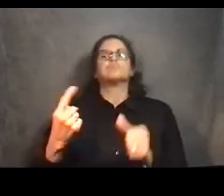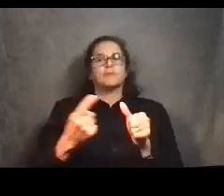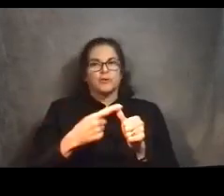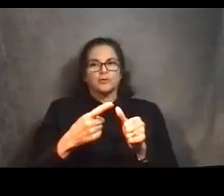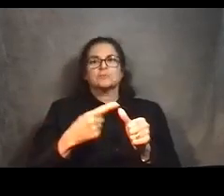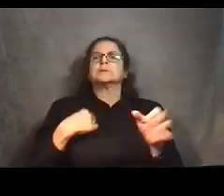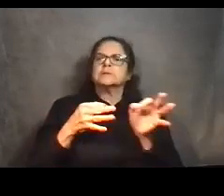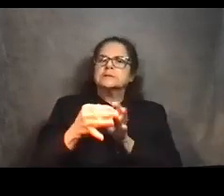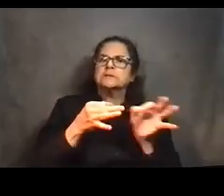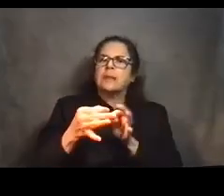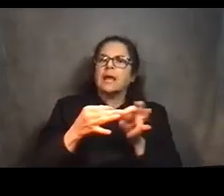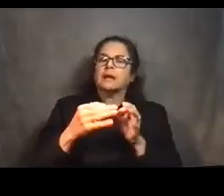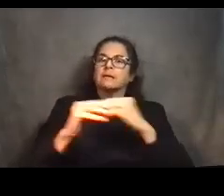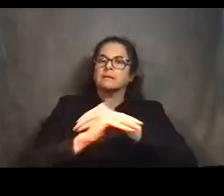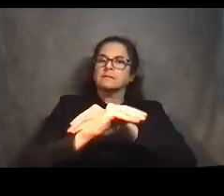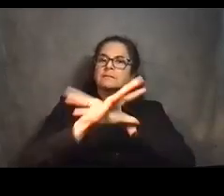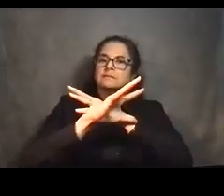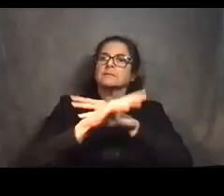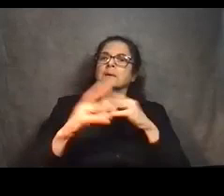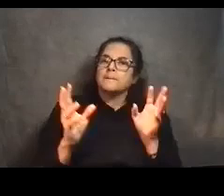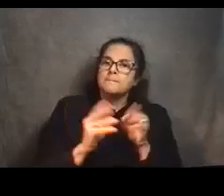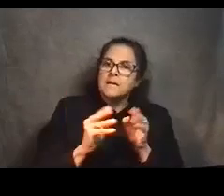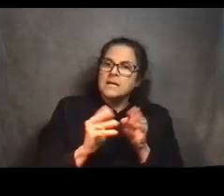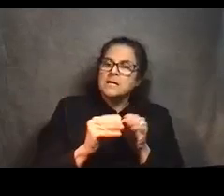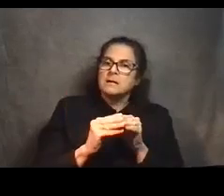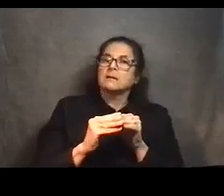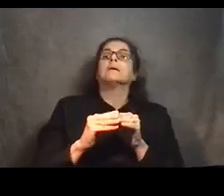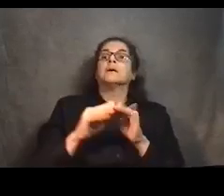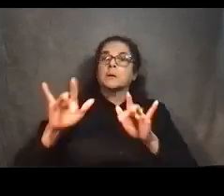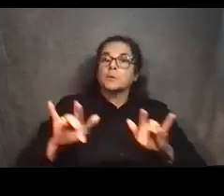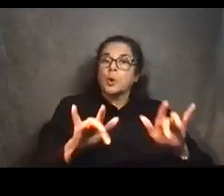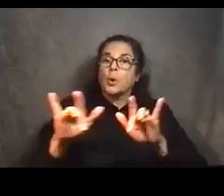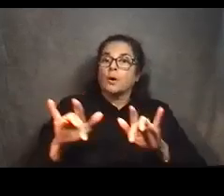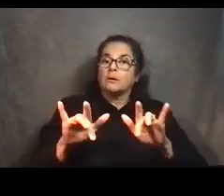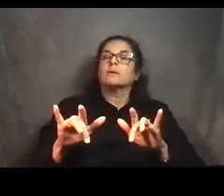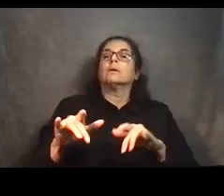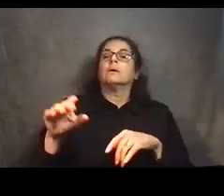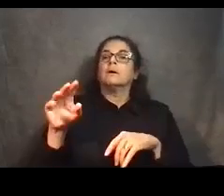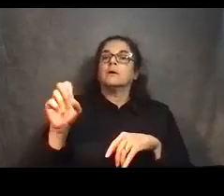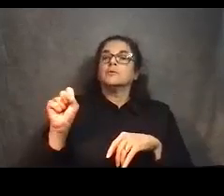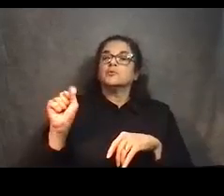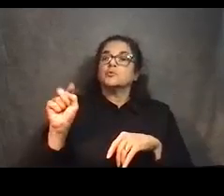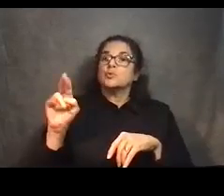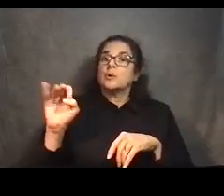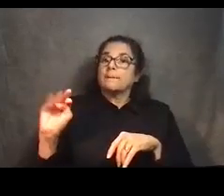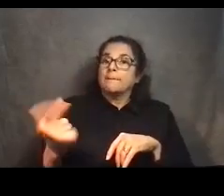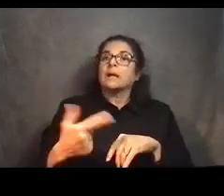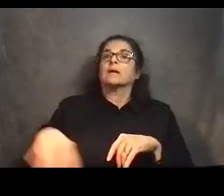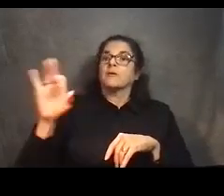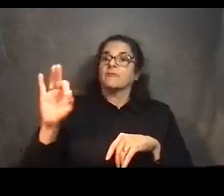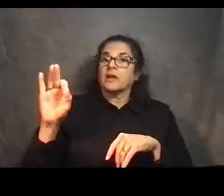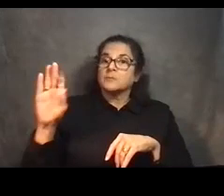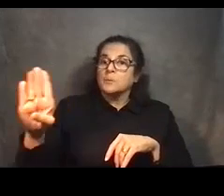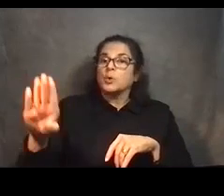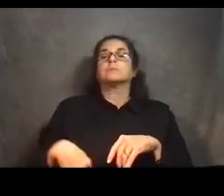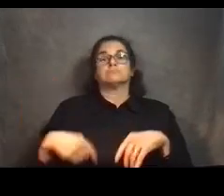This meeting is being recorded and will be streaming live on Facebook. Live sign language and closed